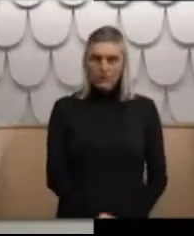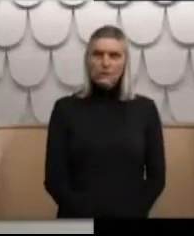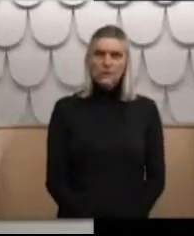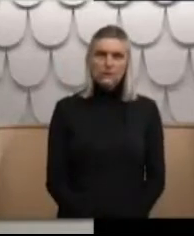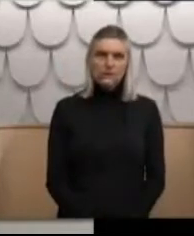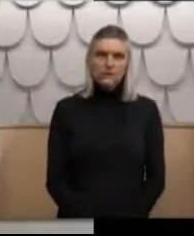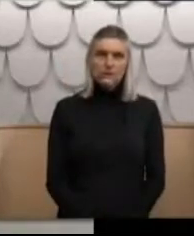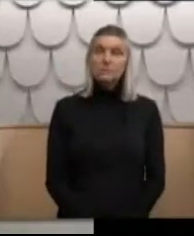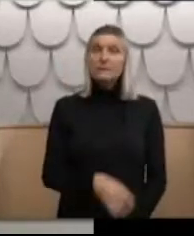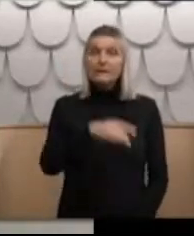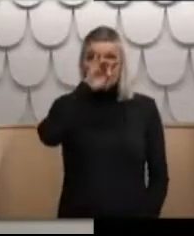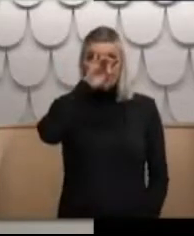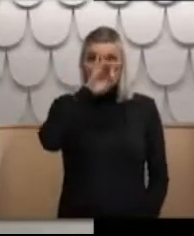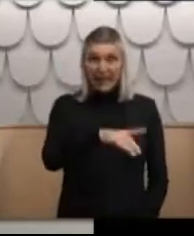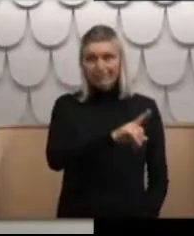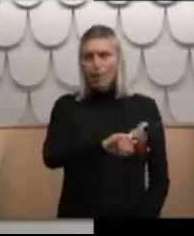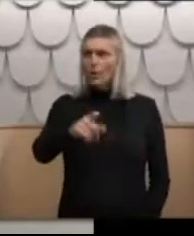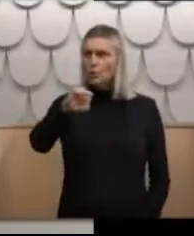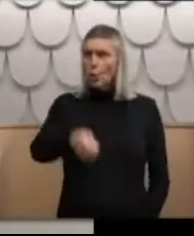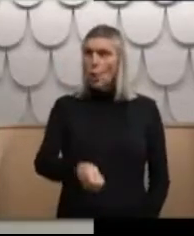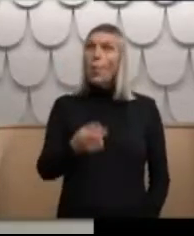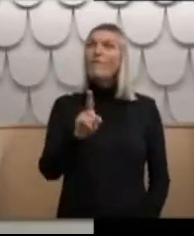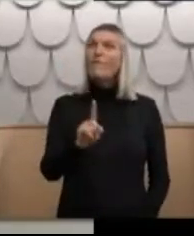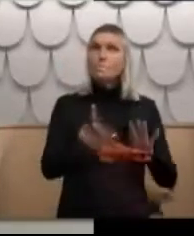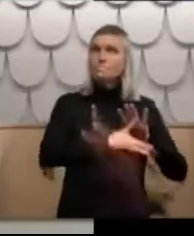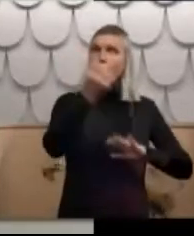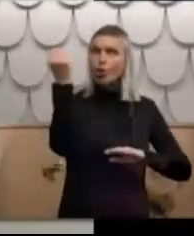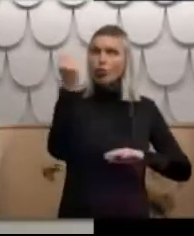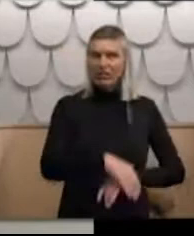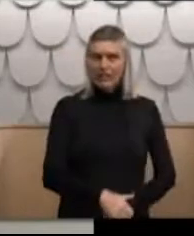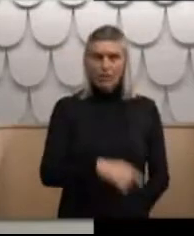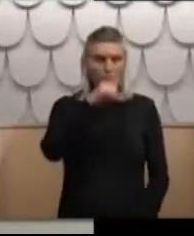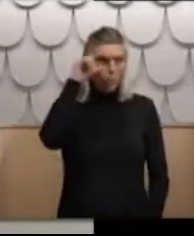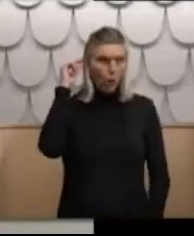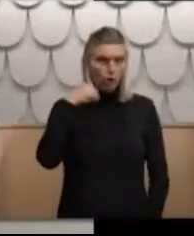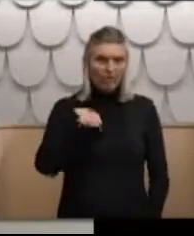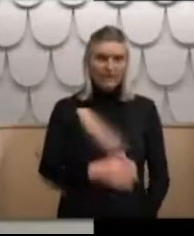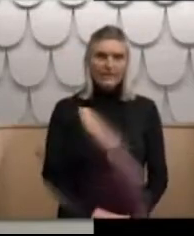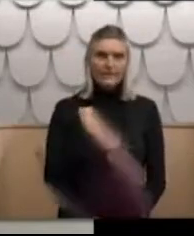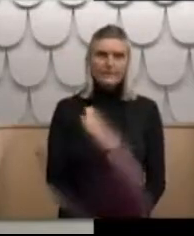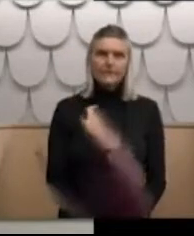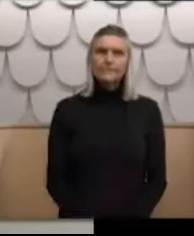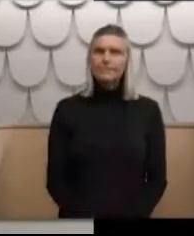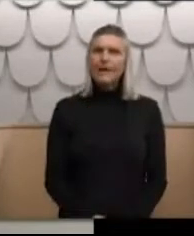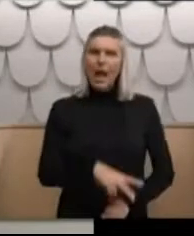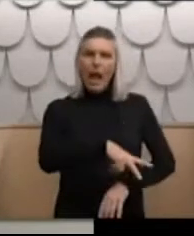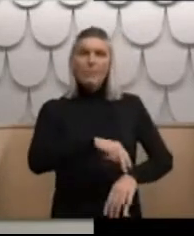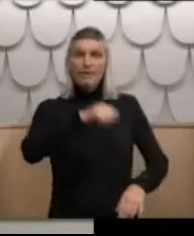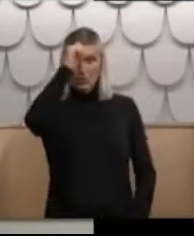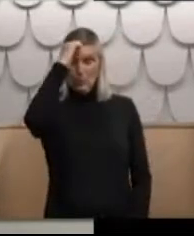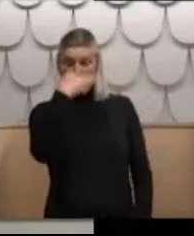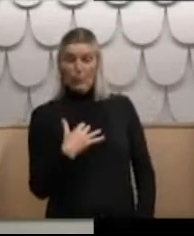When I was ten I appeared in court for burglary from them. I was known to police and social welfare.